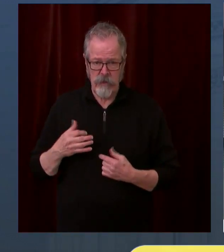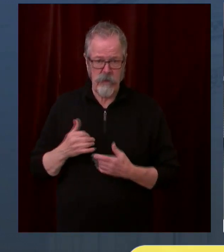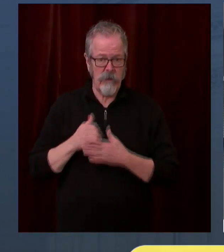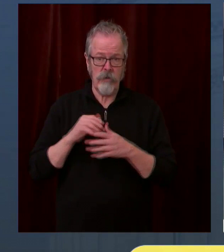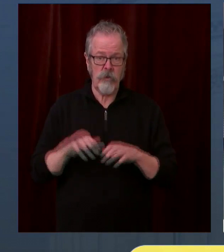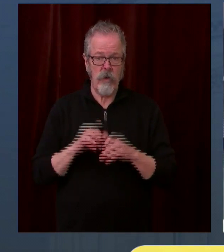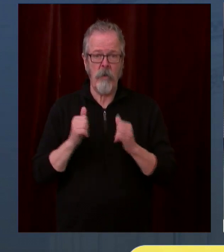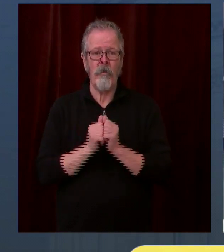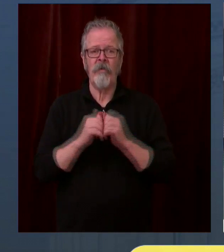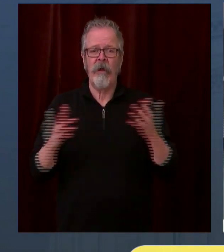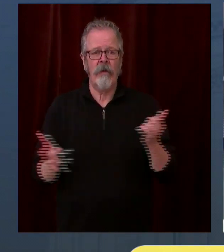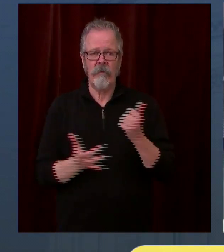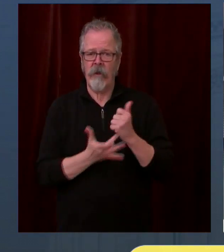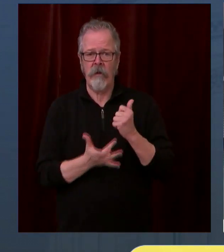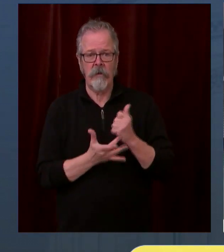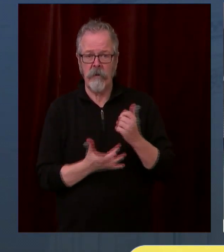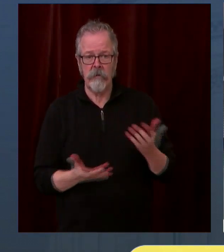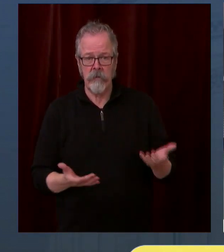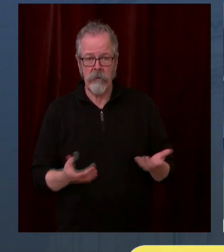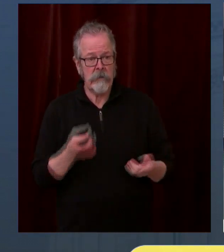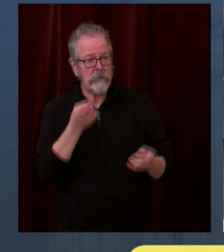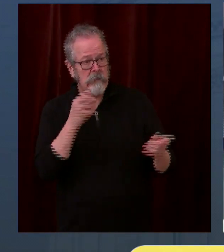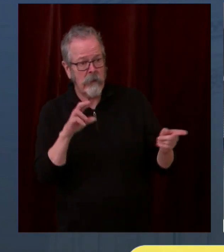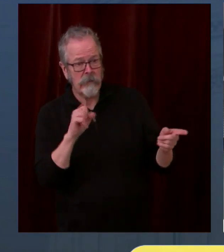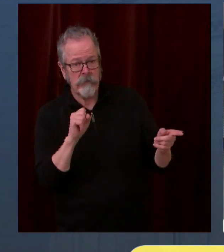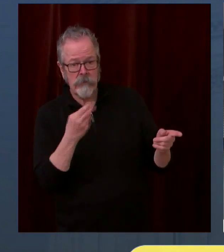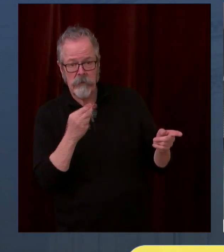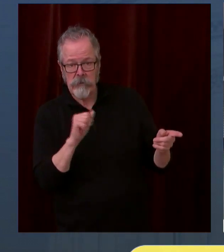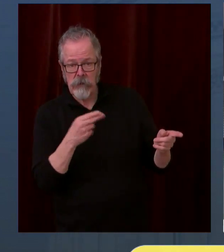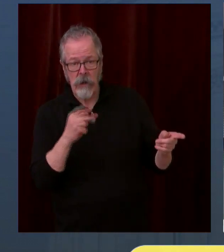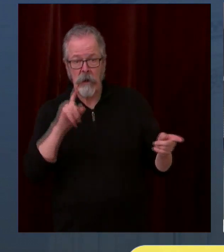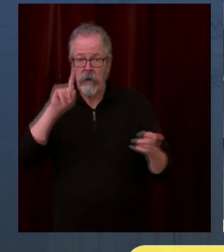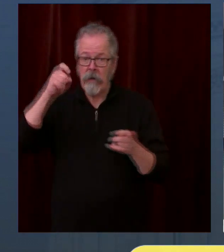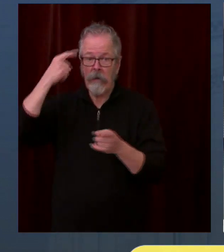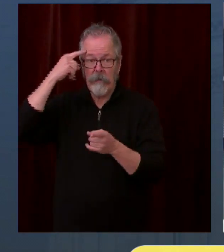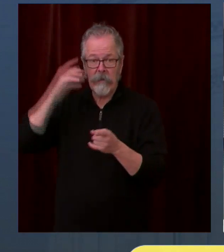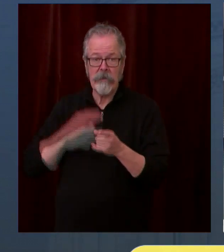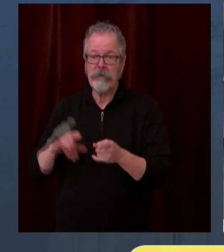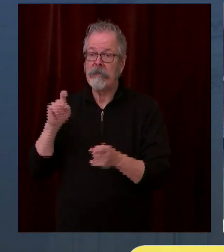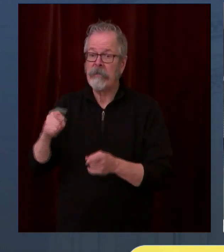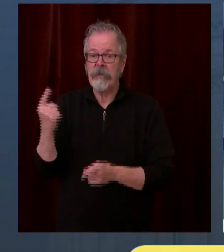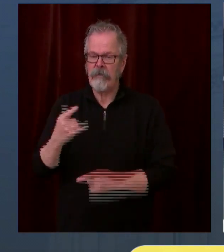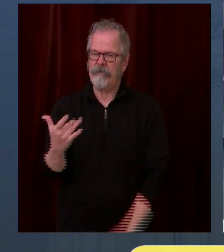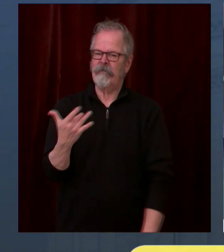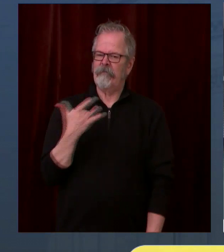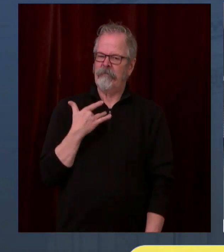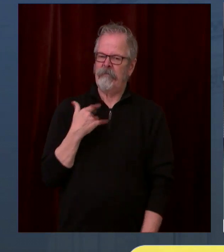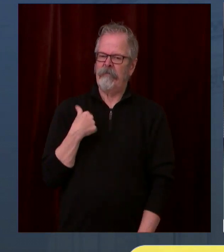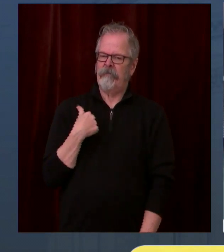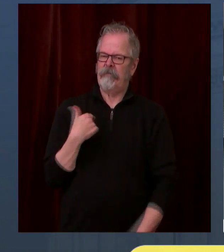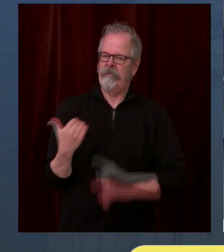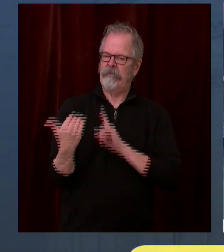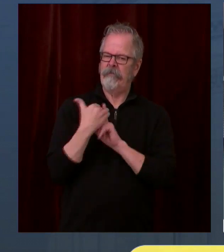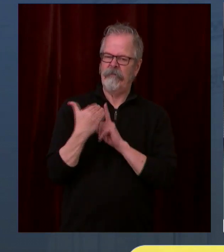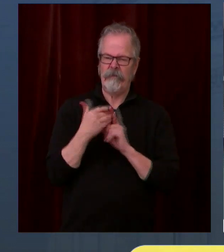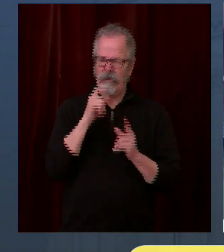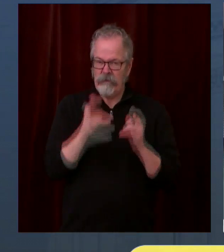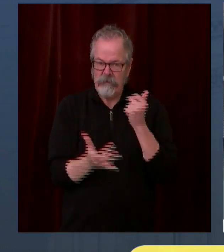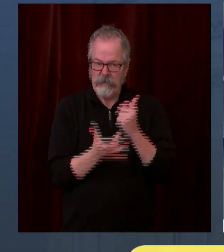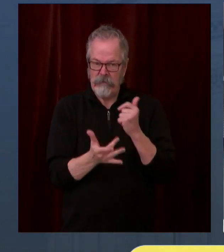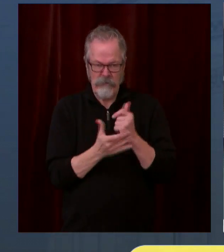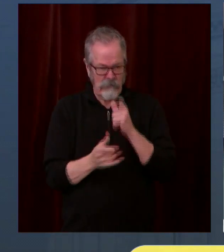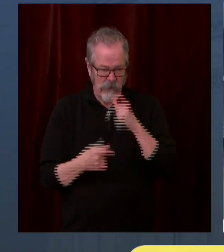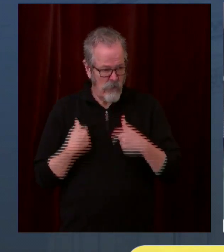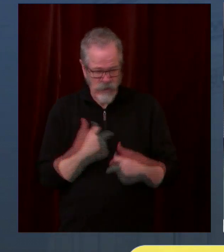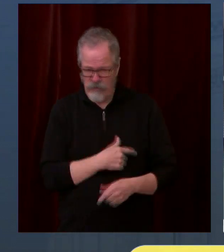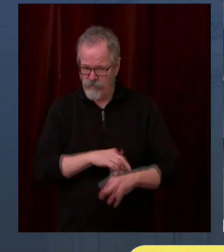as the county and other public health authorities. So you heard Dr. Shaw mentioned this dashboard that will go live